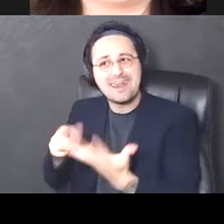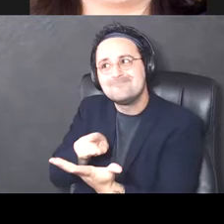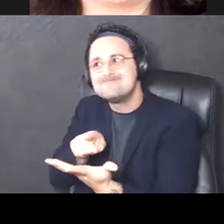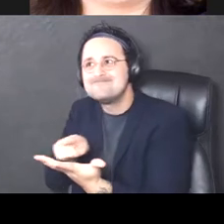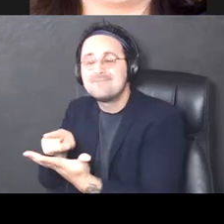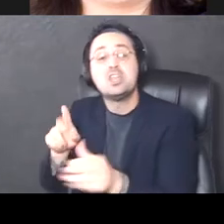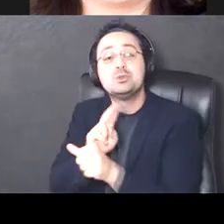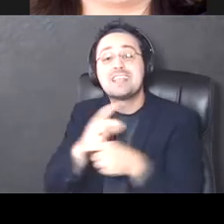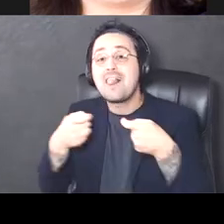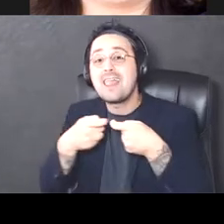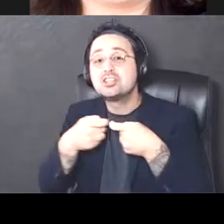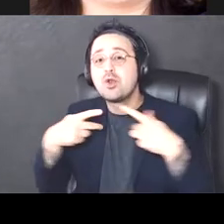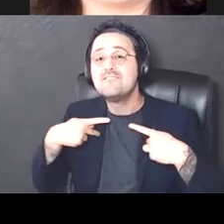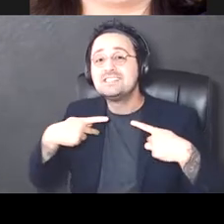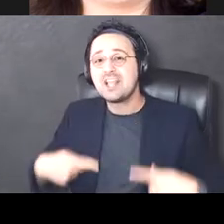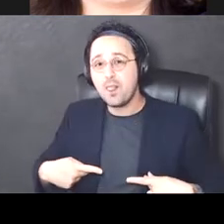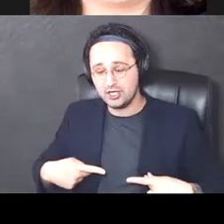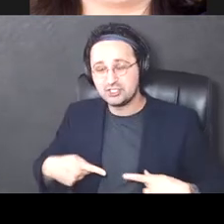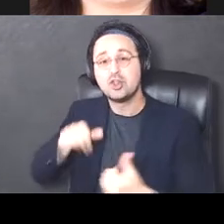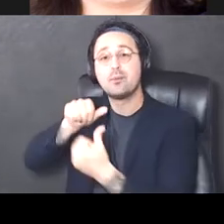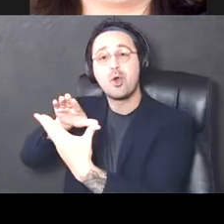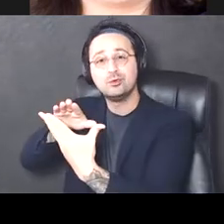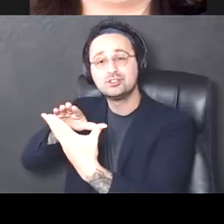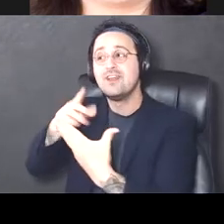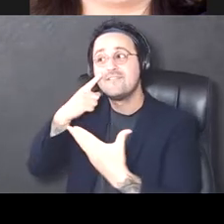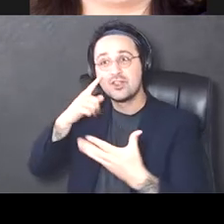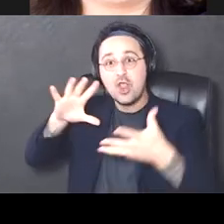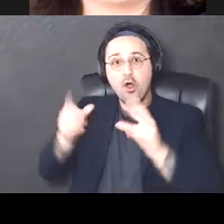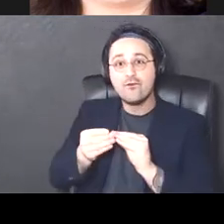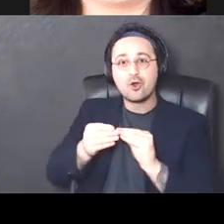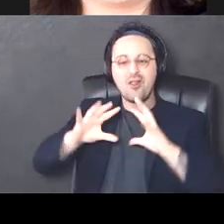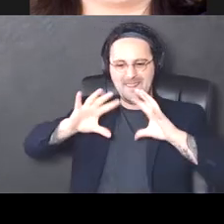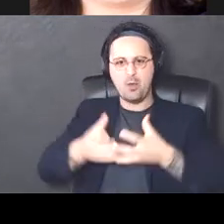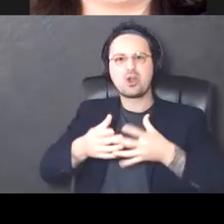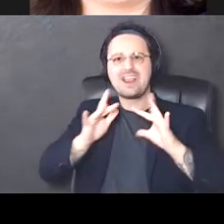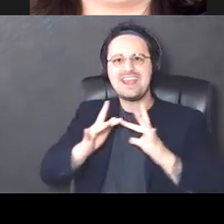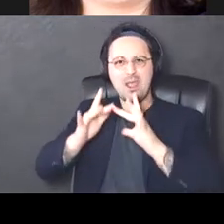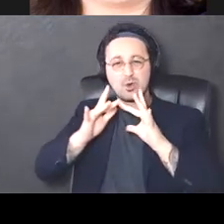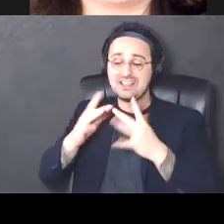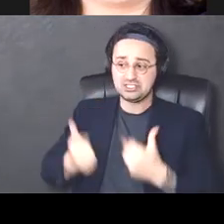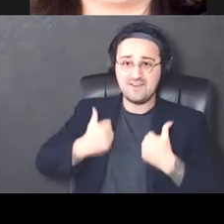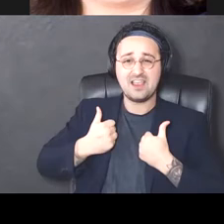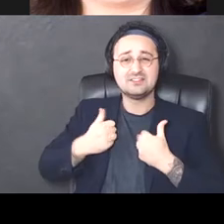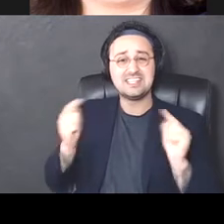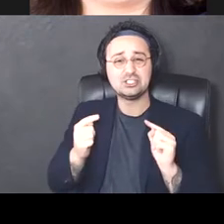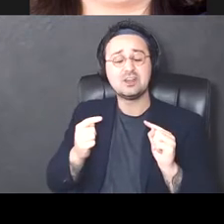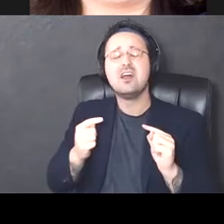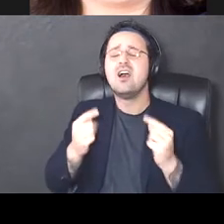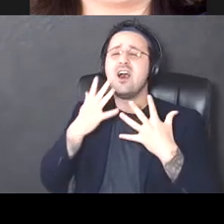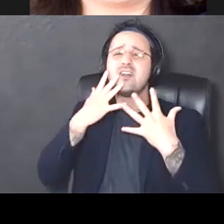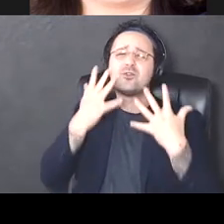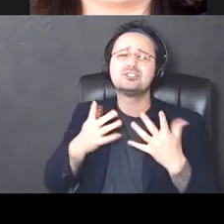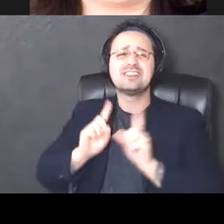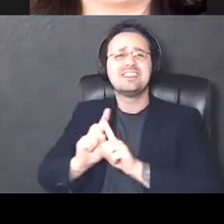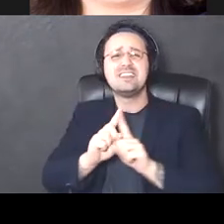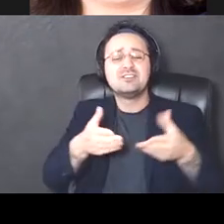to try to get it, the overall network of that survives the injury. Um, because unfortunately, a lot of the strategies that have